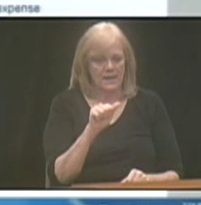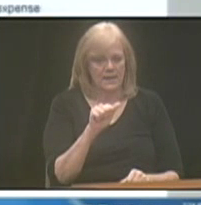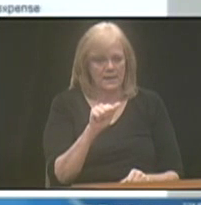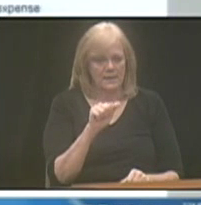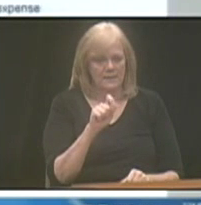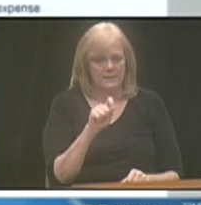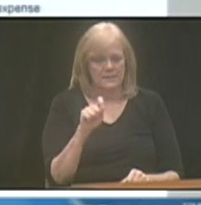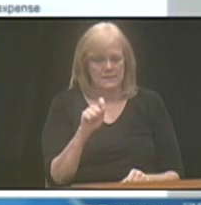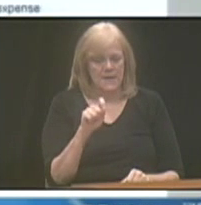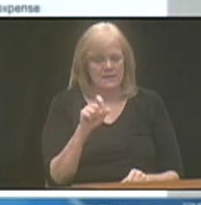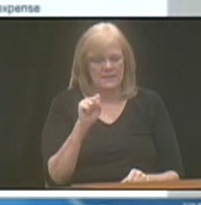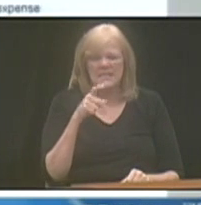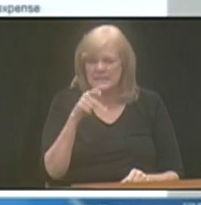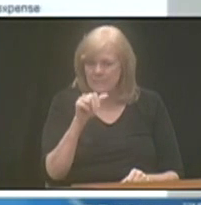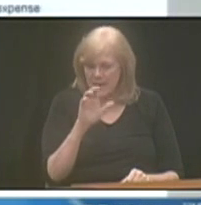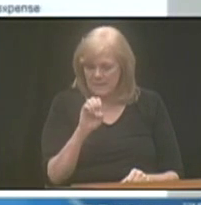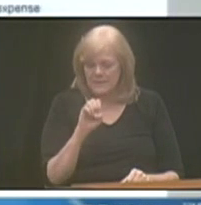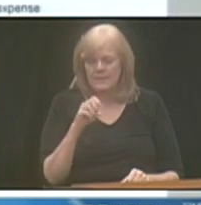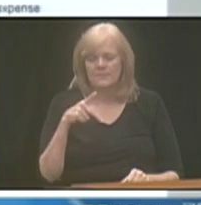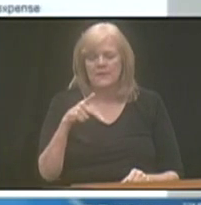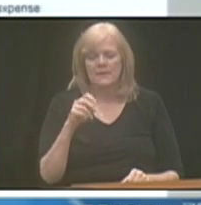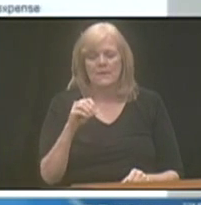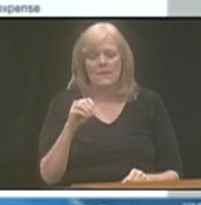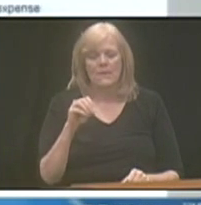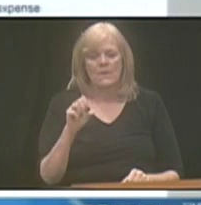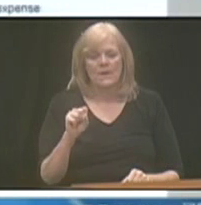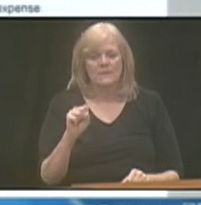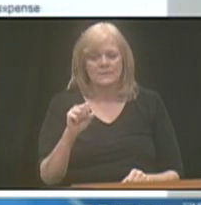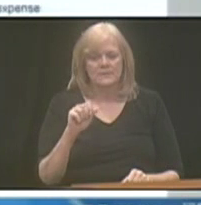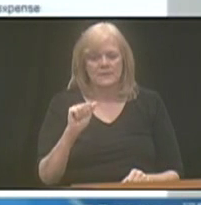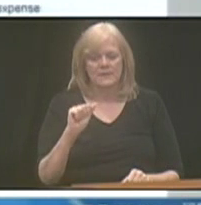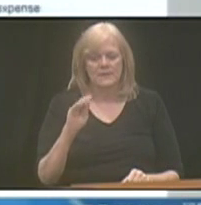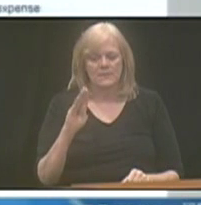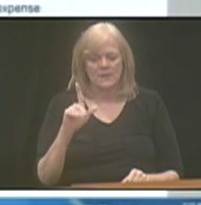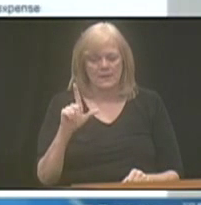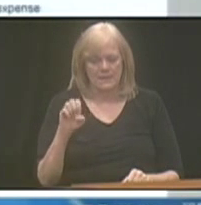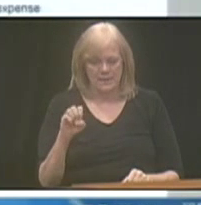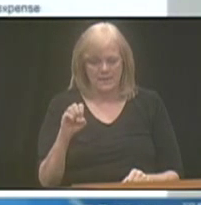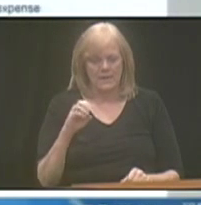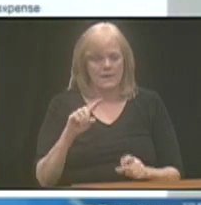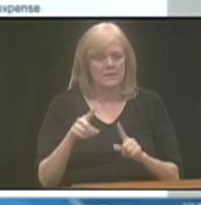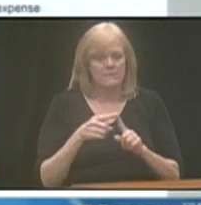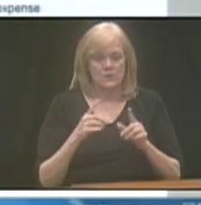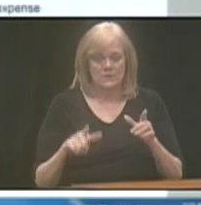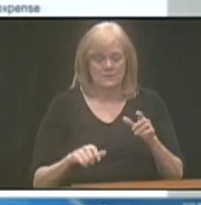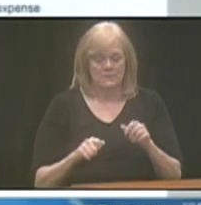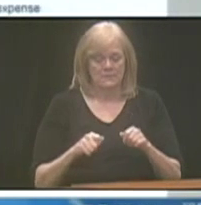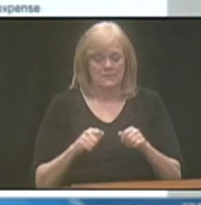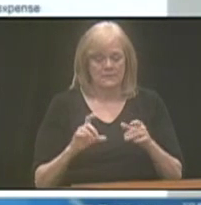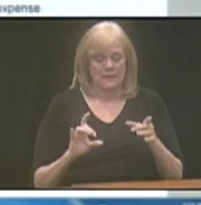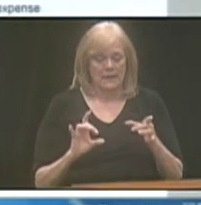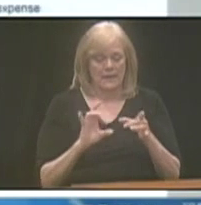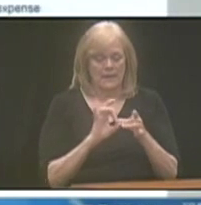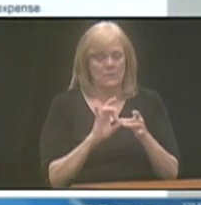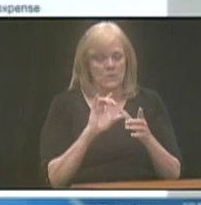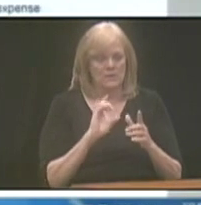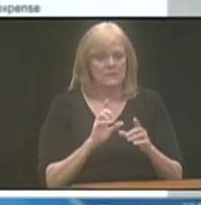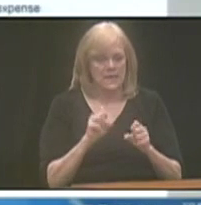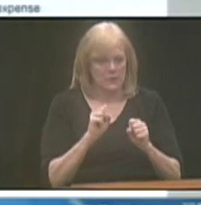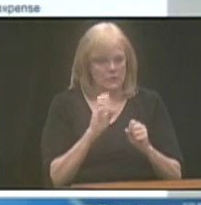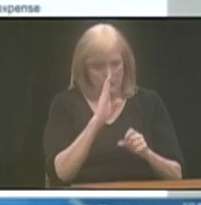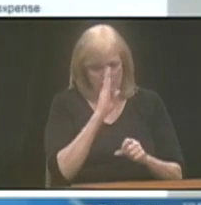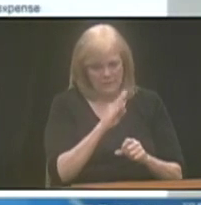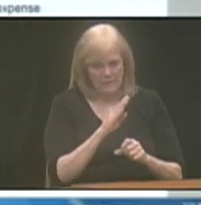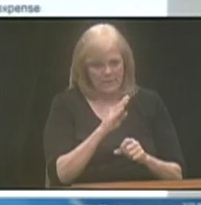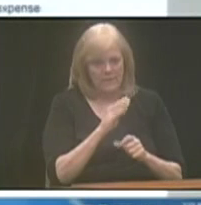POMS ABLE, and the first link that comes up will take you directly to the Program